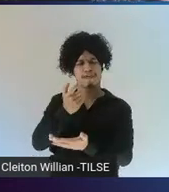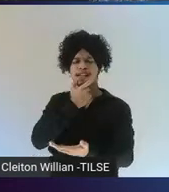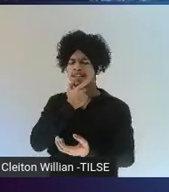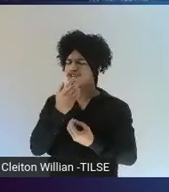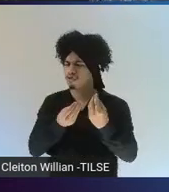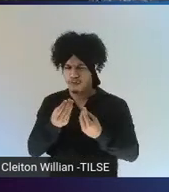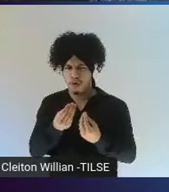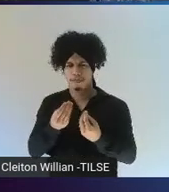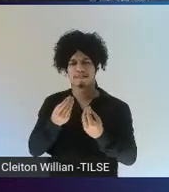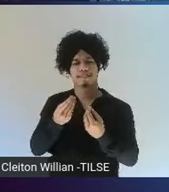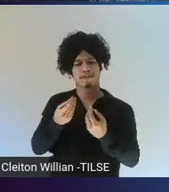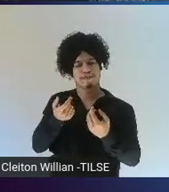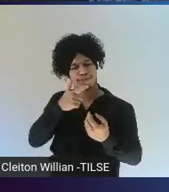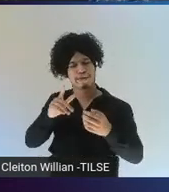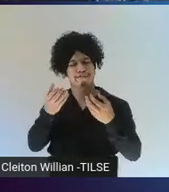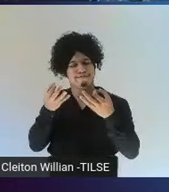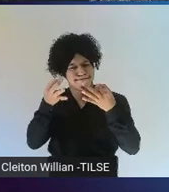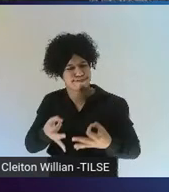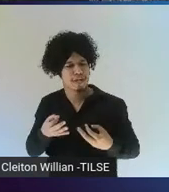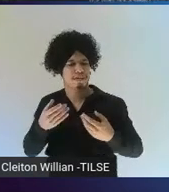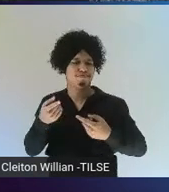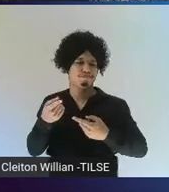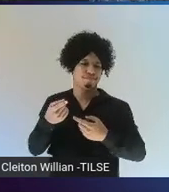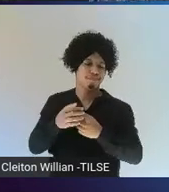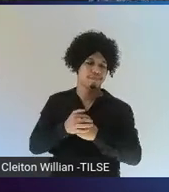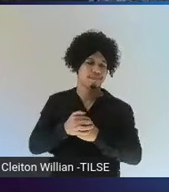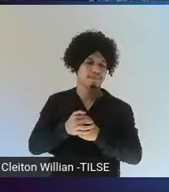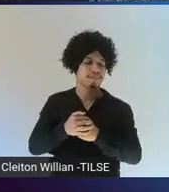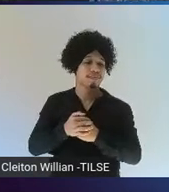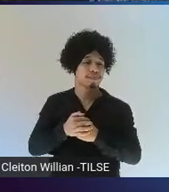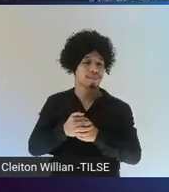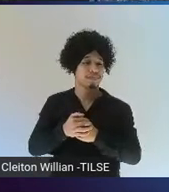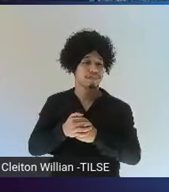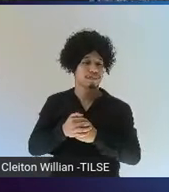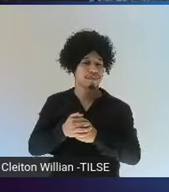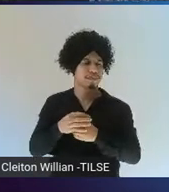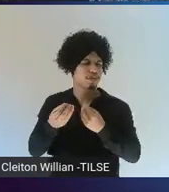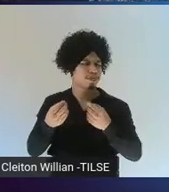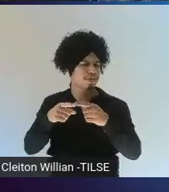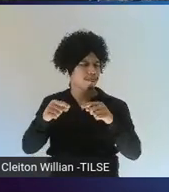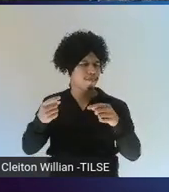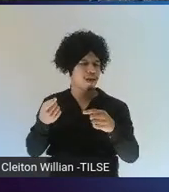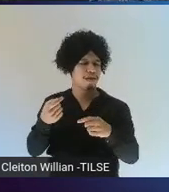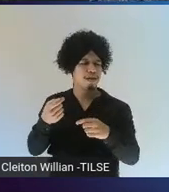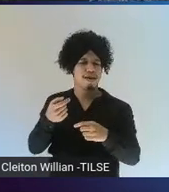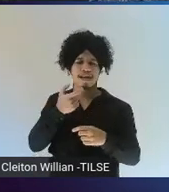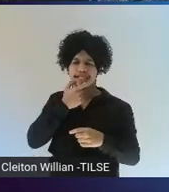language acquired in a classroom like this? And how is it used in a classroom like this?